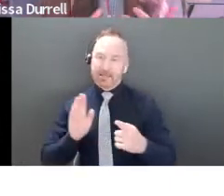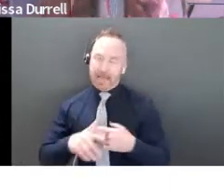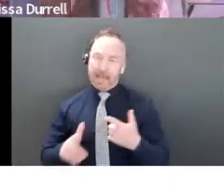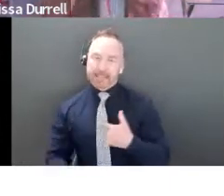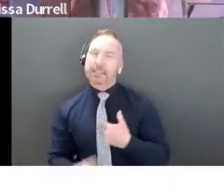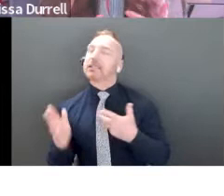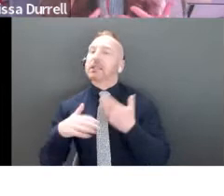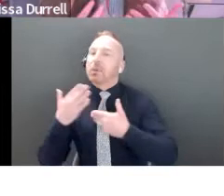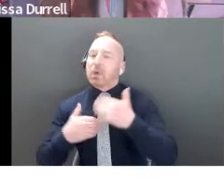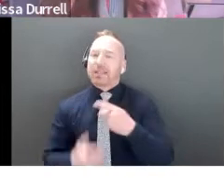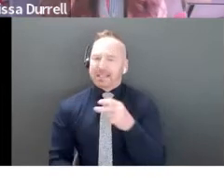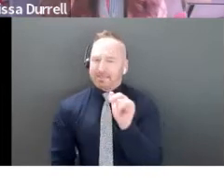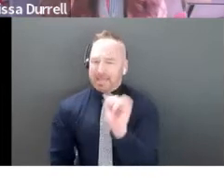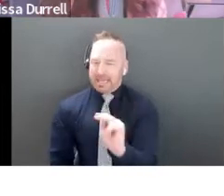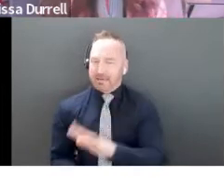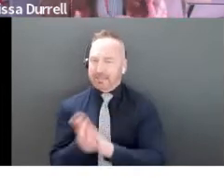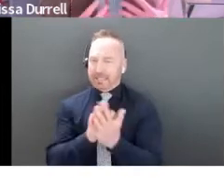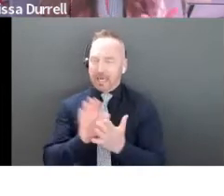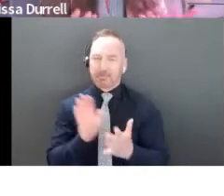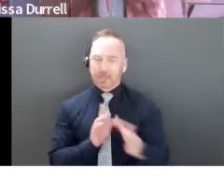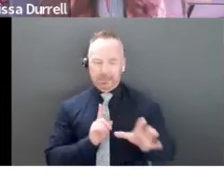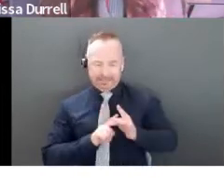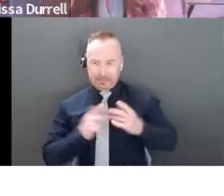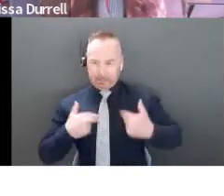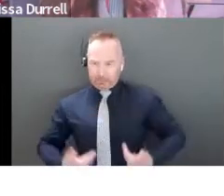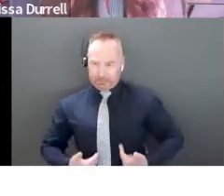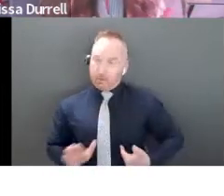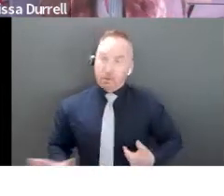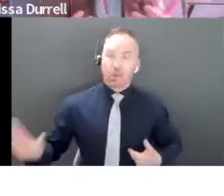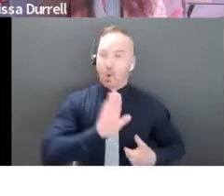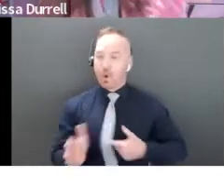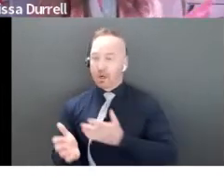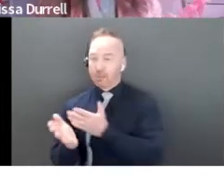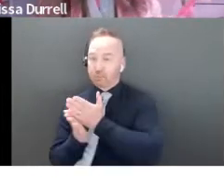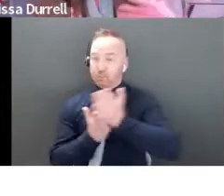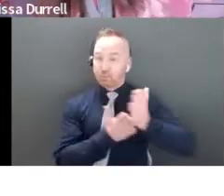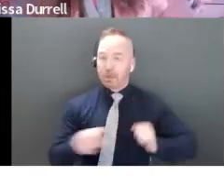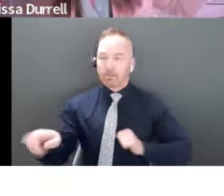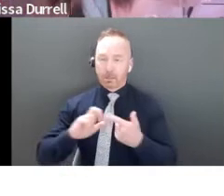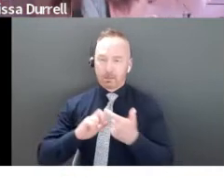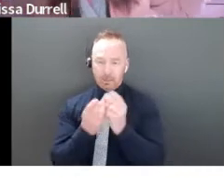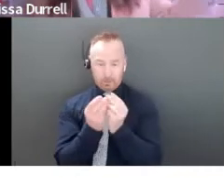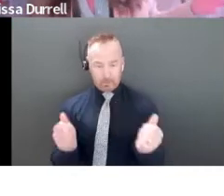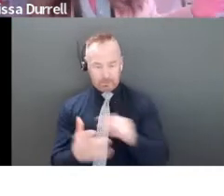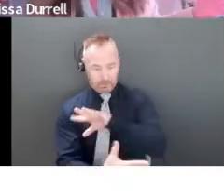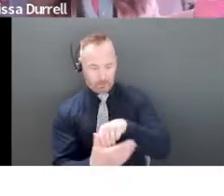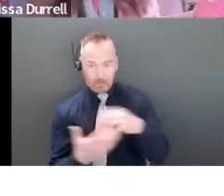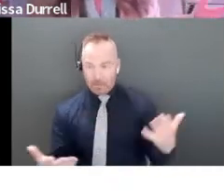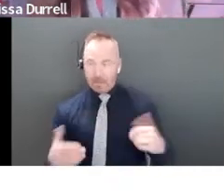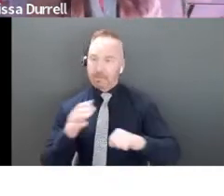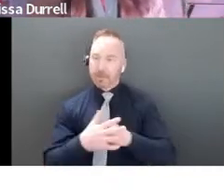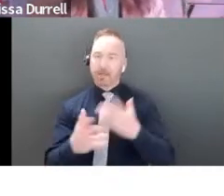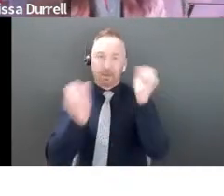feel what's going on in your industry right now and how your solution is going to be part of that larger